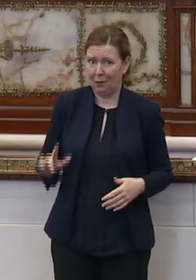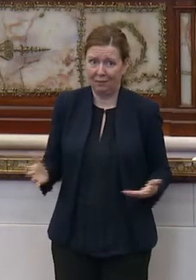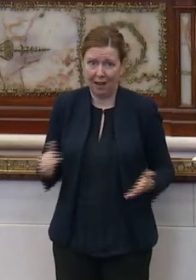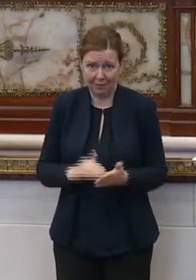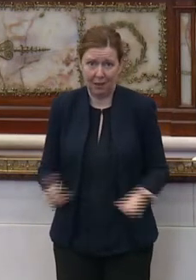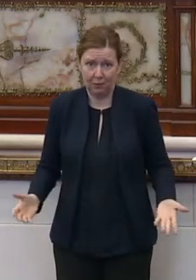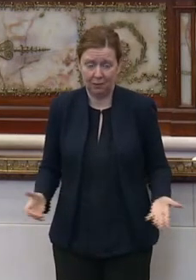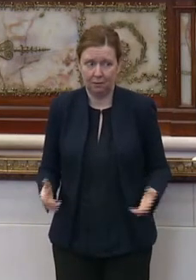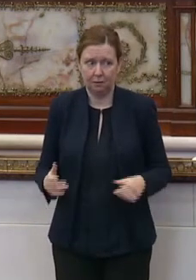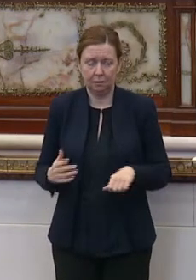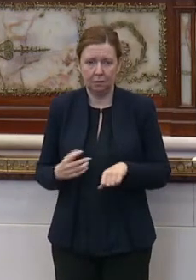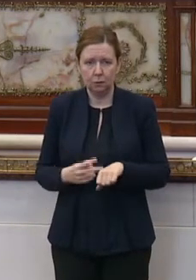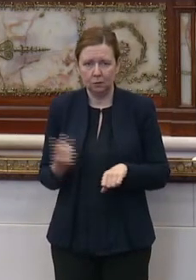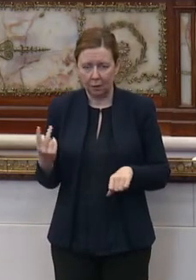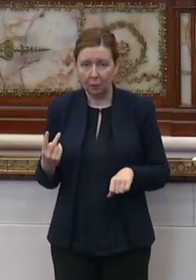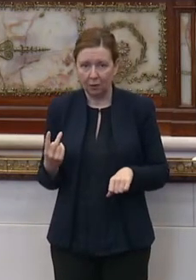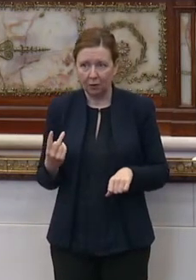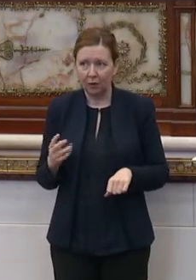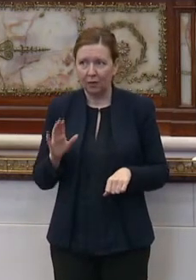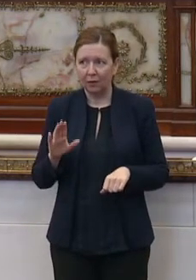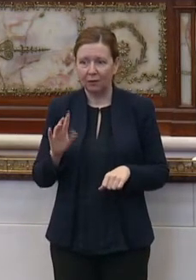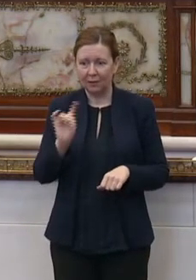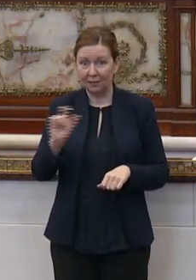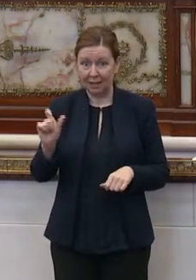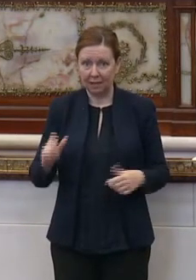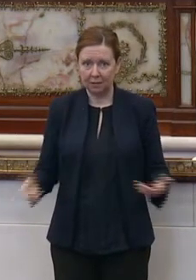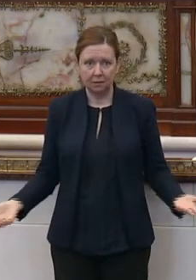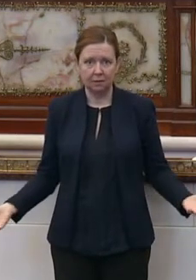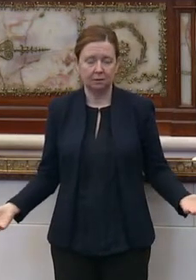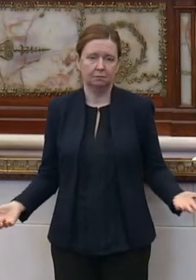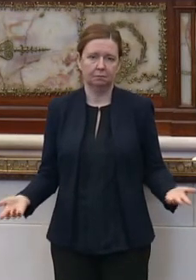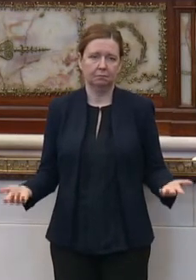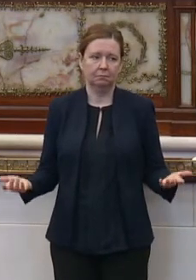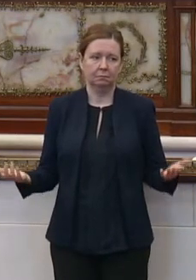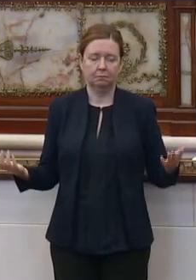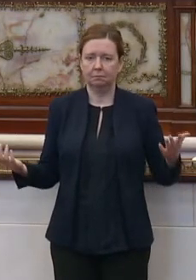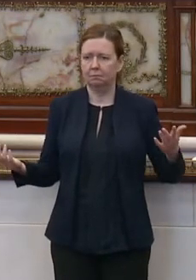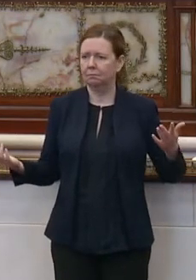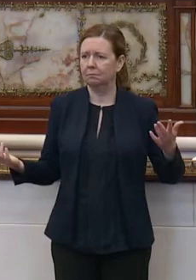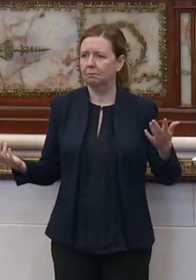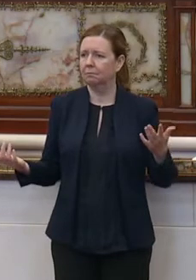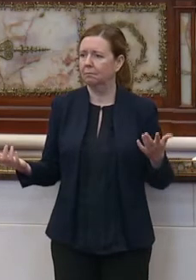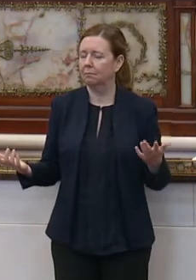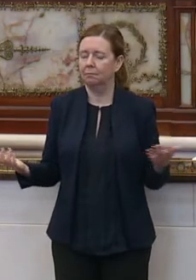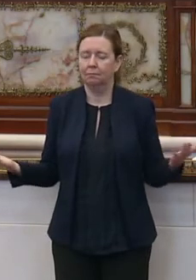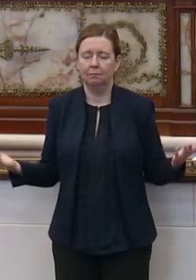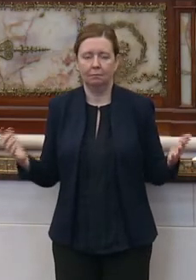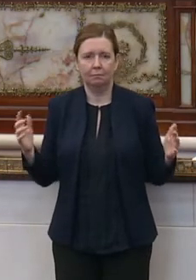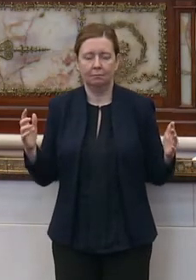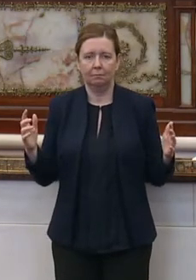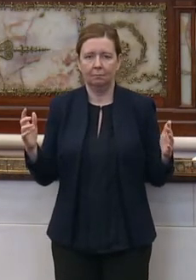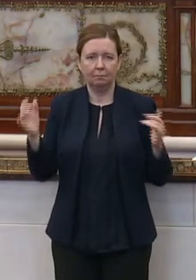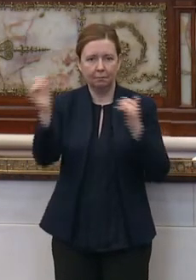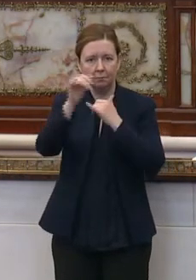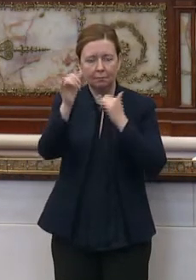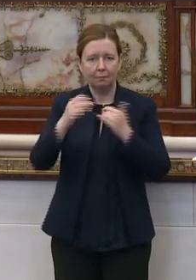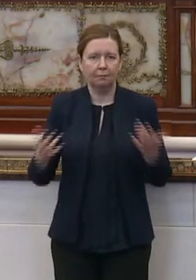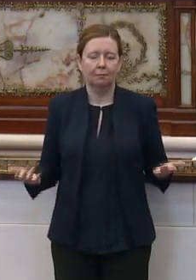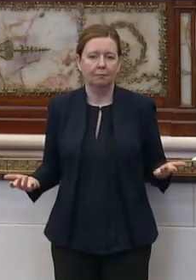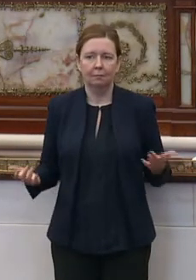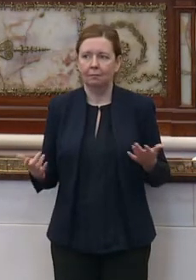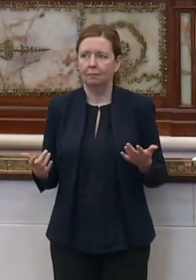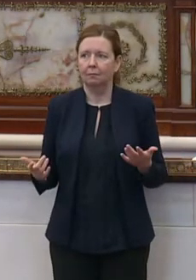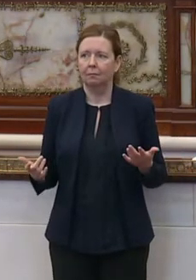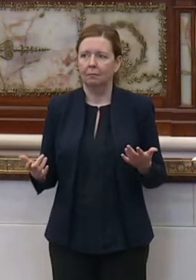to double their taxes, it's a huge amount. It's it is